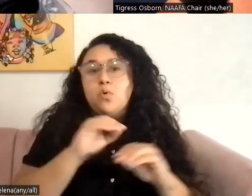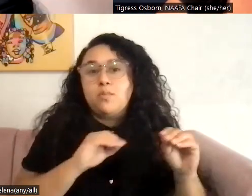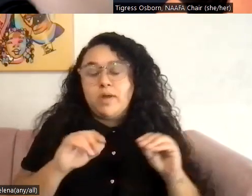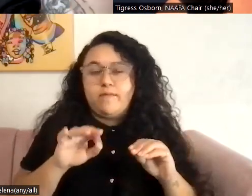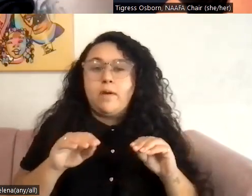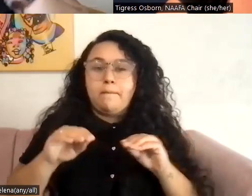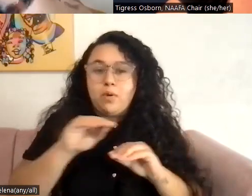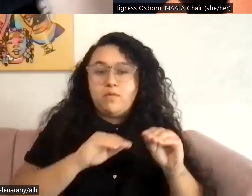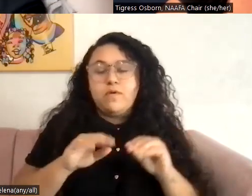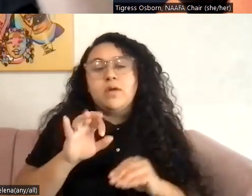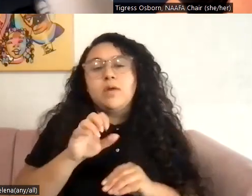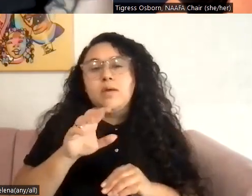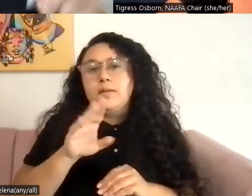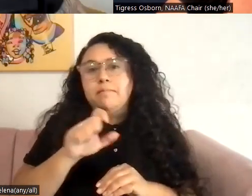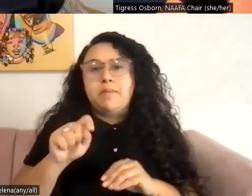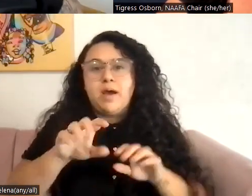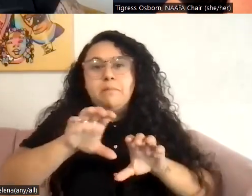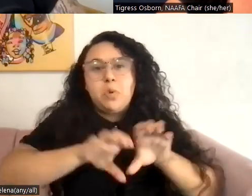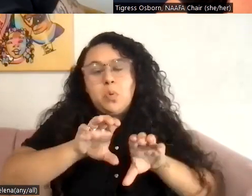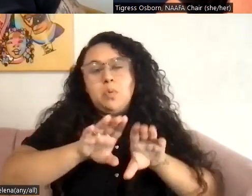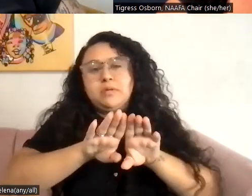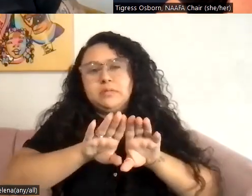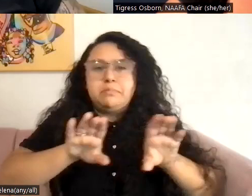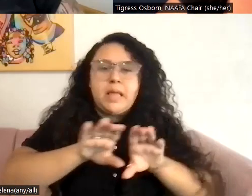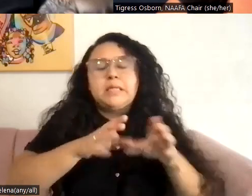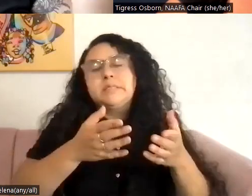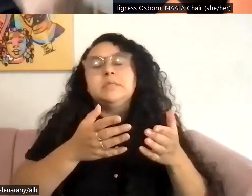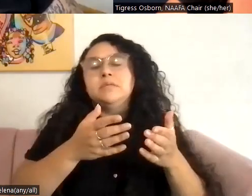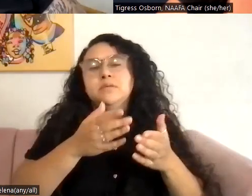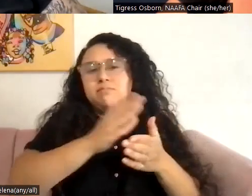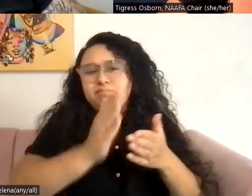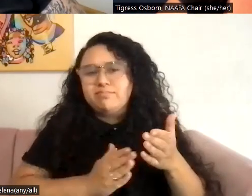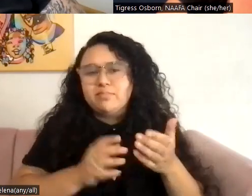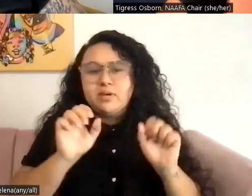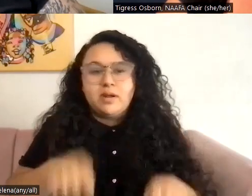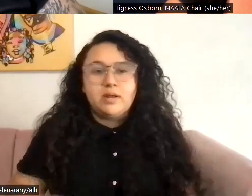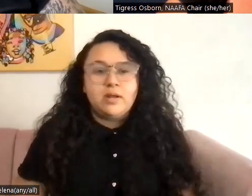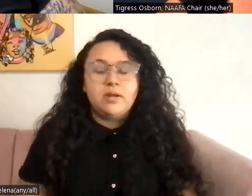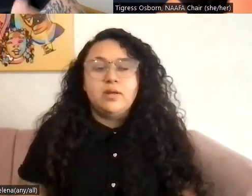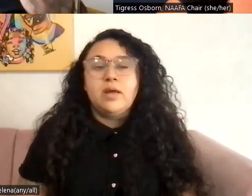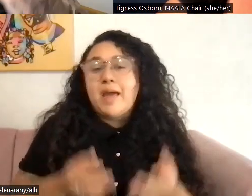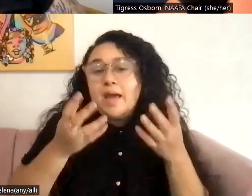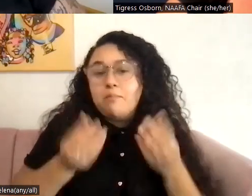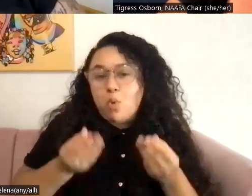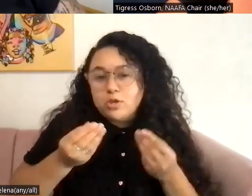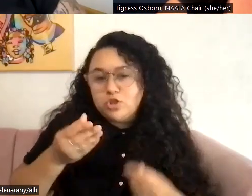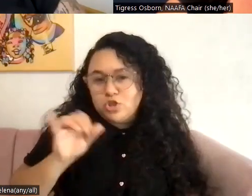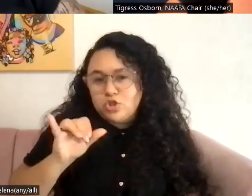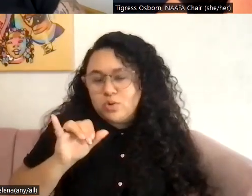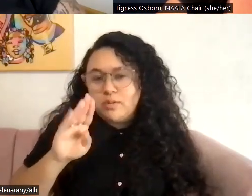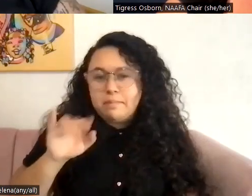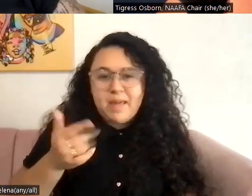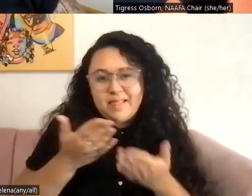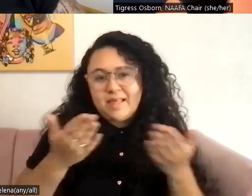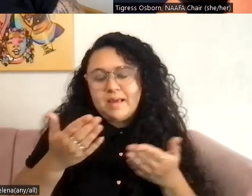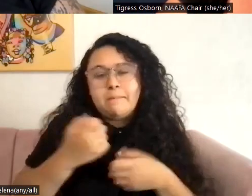your butt's moving, it's splitting and, um, moisture. So the biggest thing is